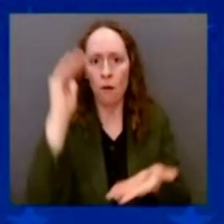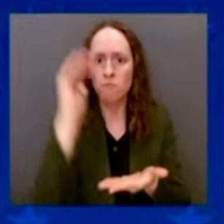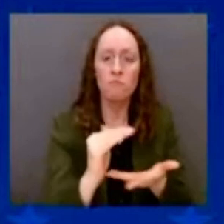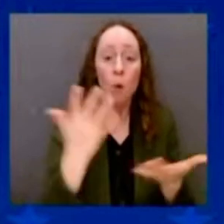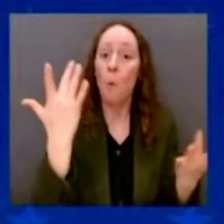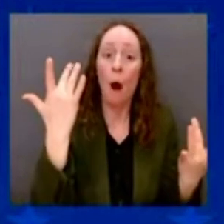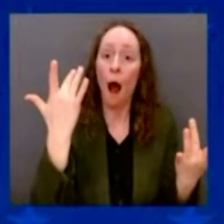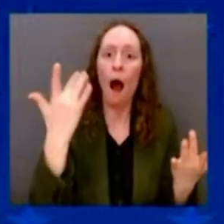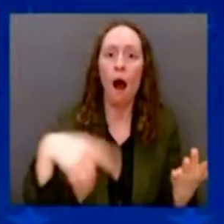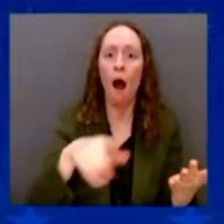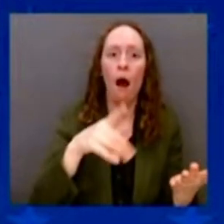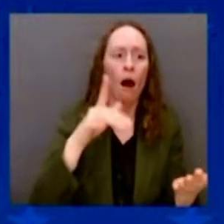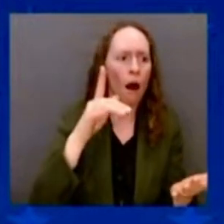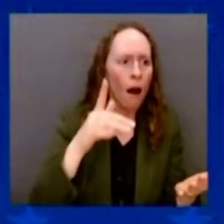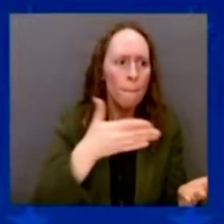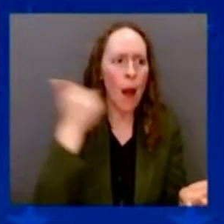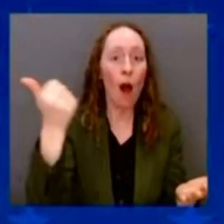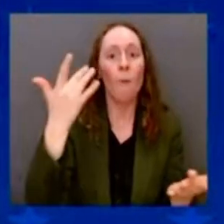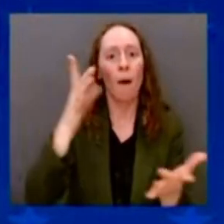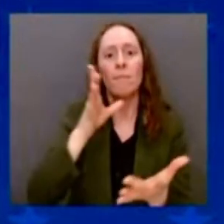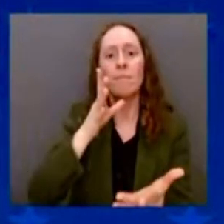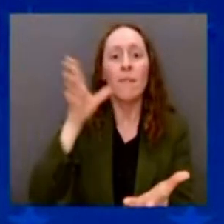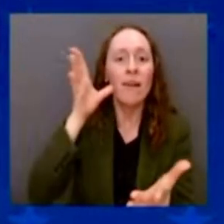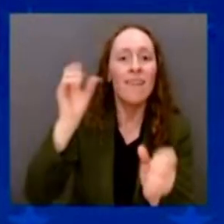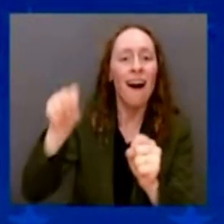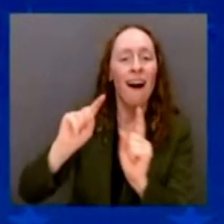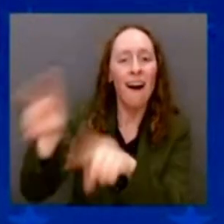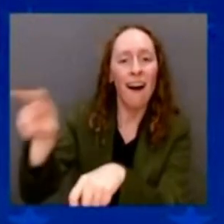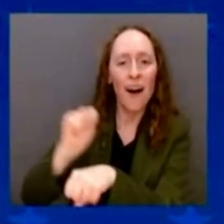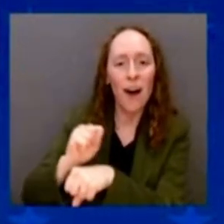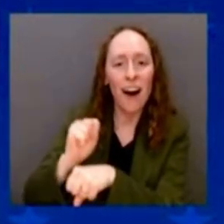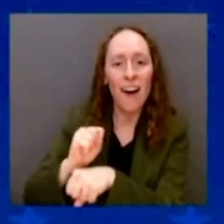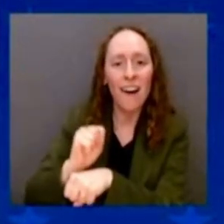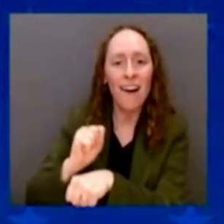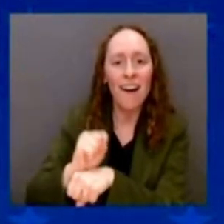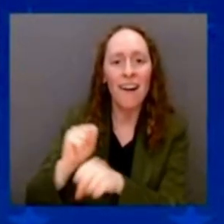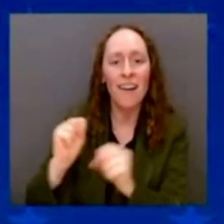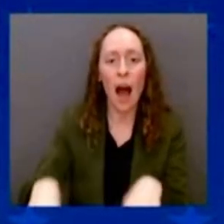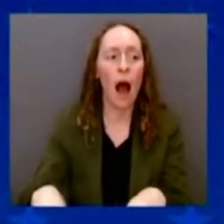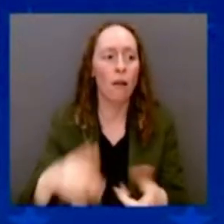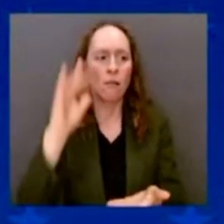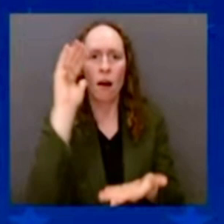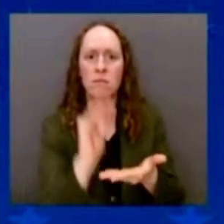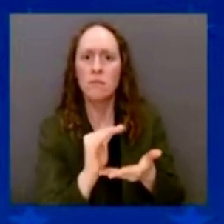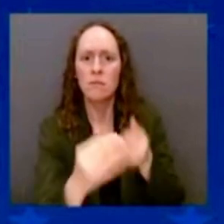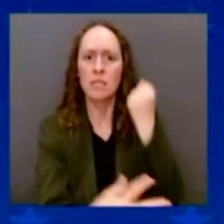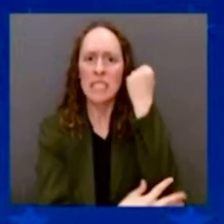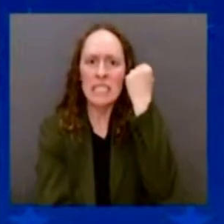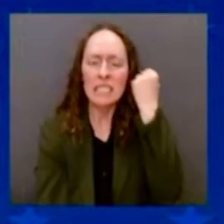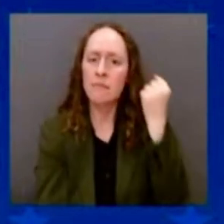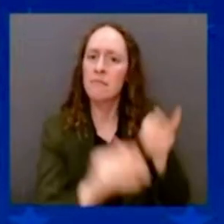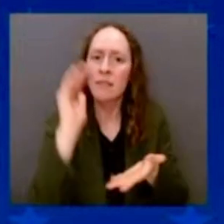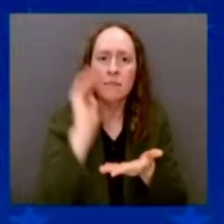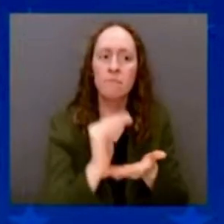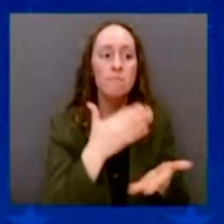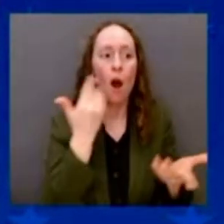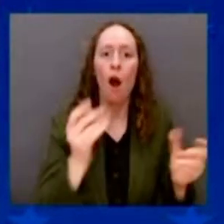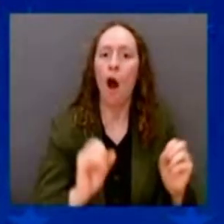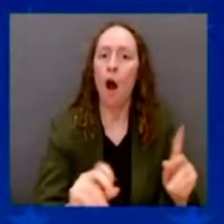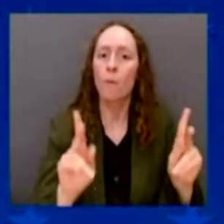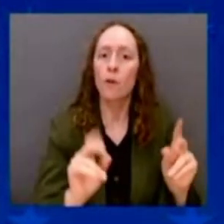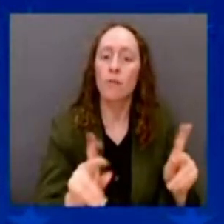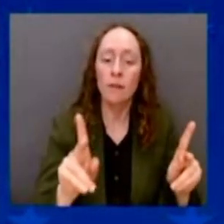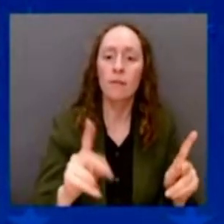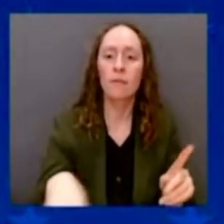opportunity. Again, it's going to help millions of parents go to work, knowing that children are being taken care of. And yet, only a few of my